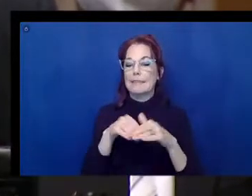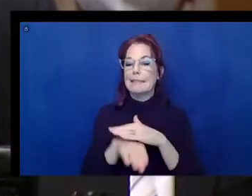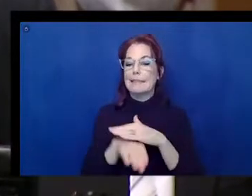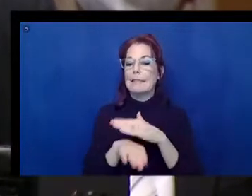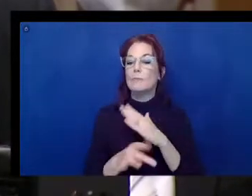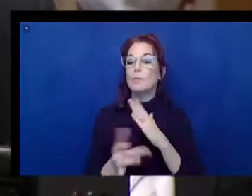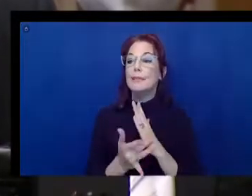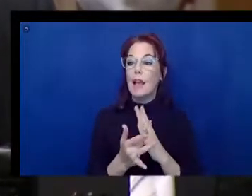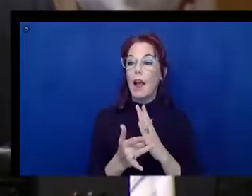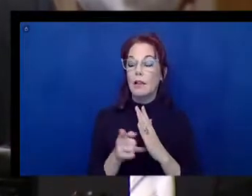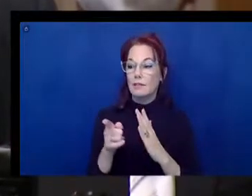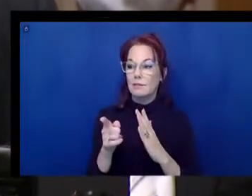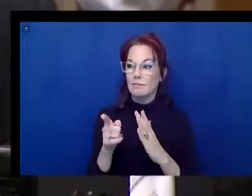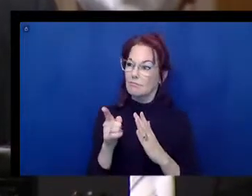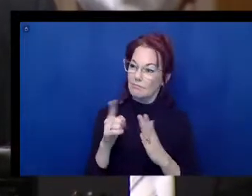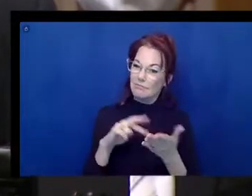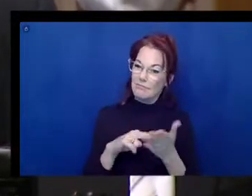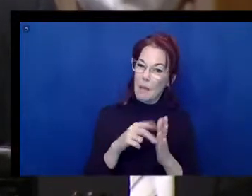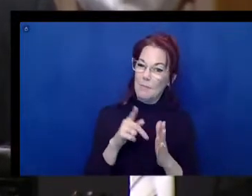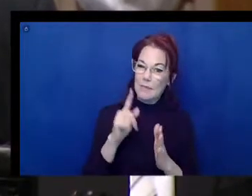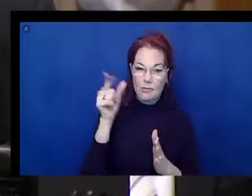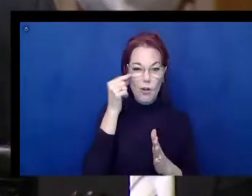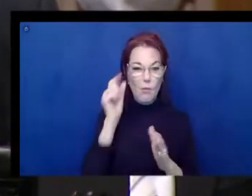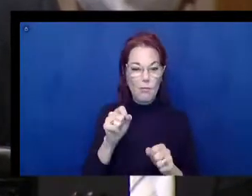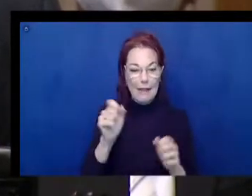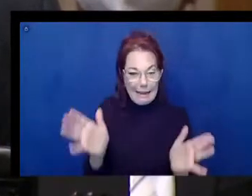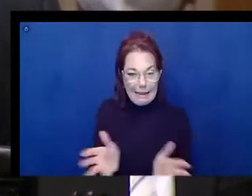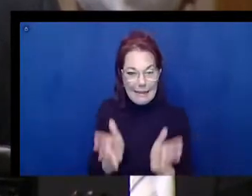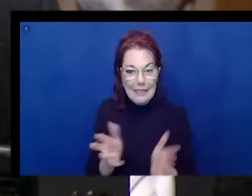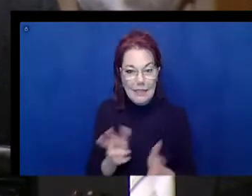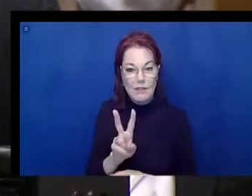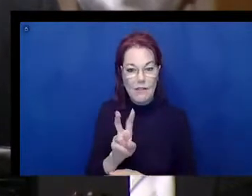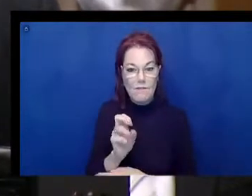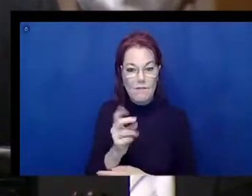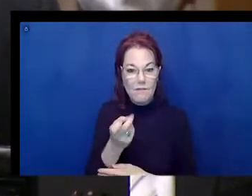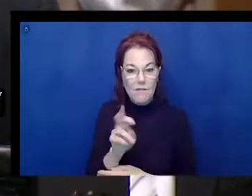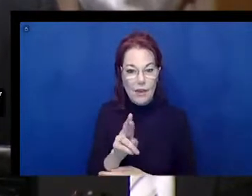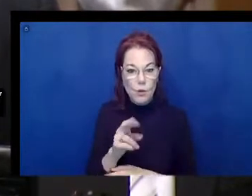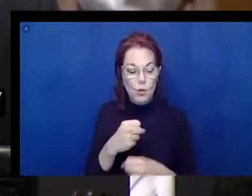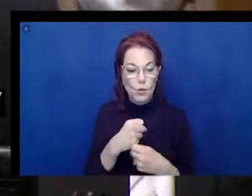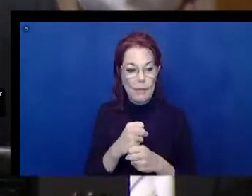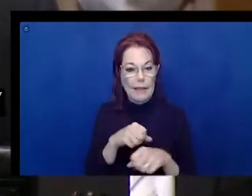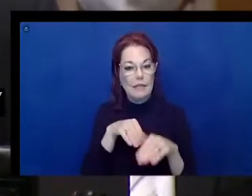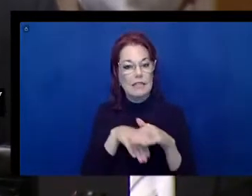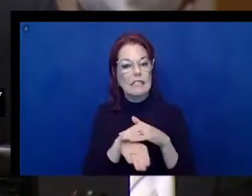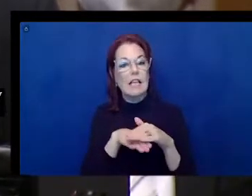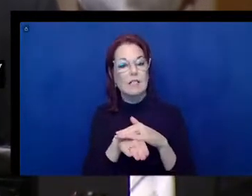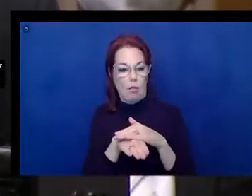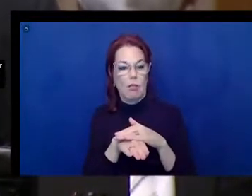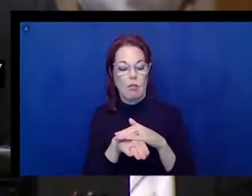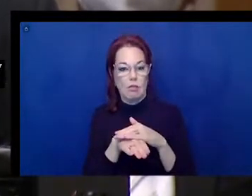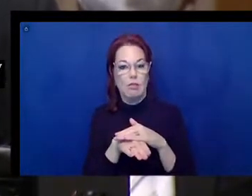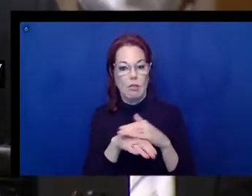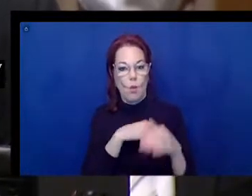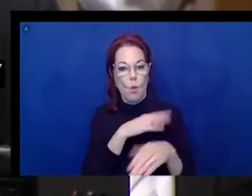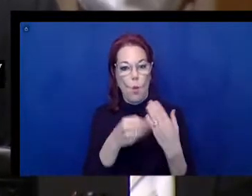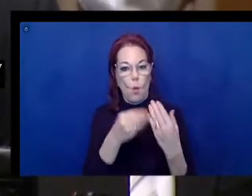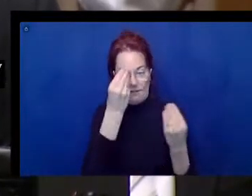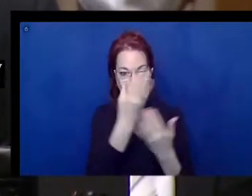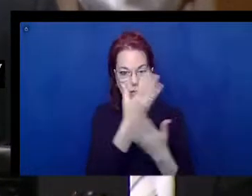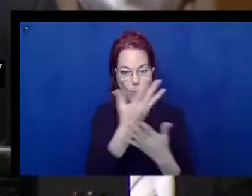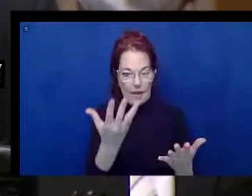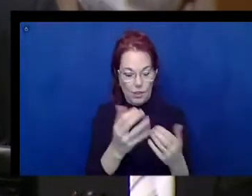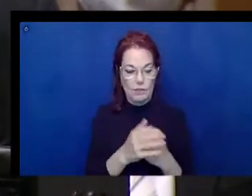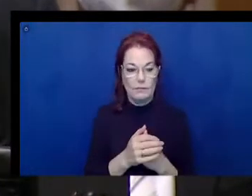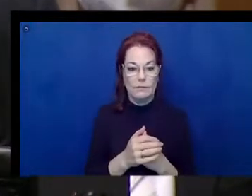encourage those vendors to make sure that they are developing accessible information from the beginning. This will also affect not only